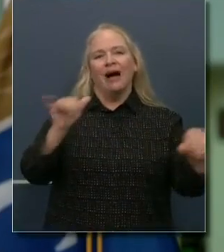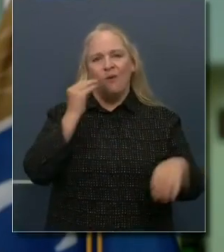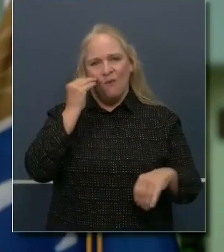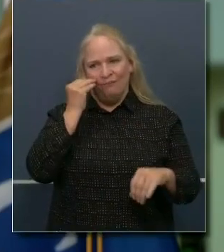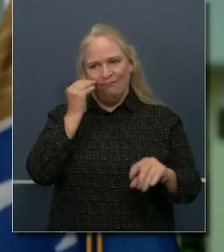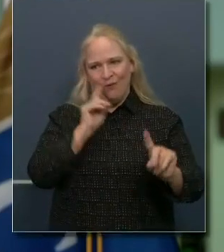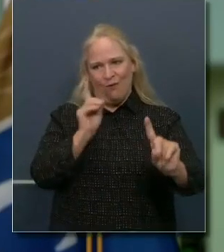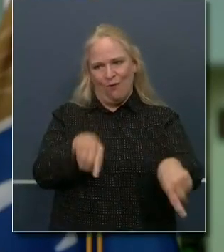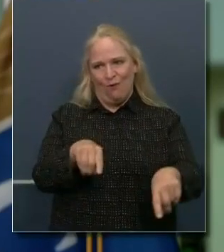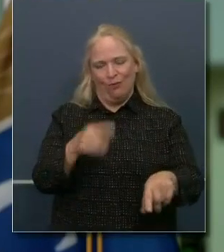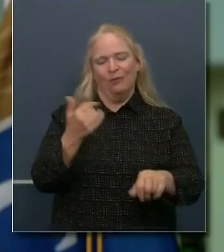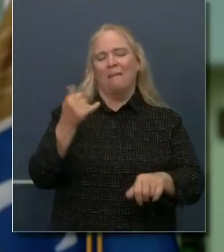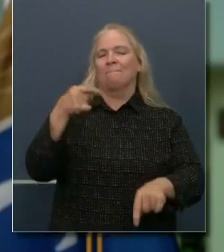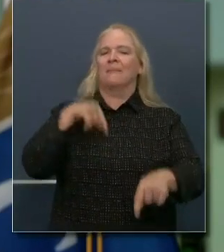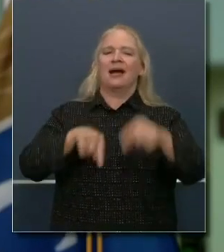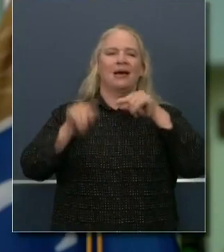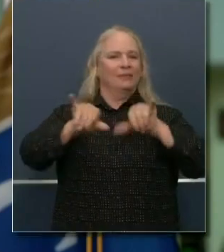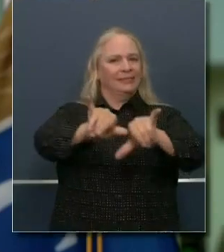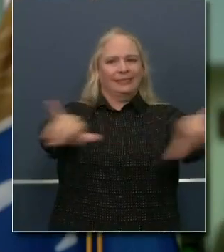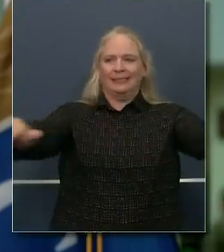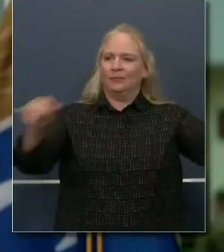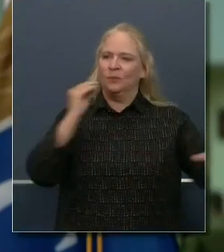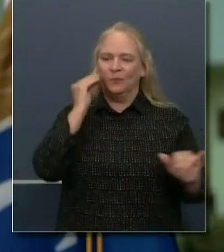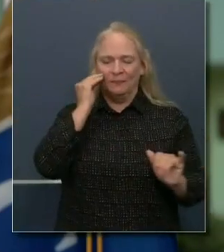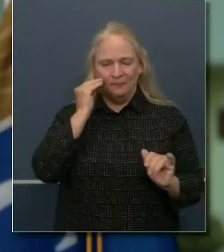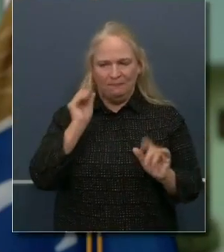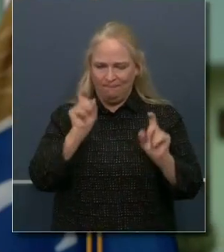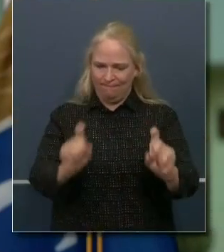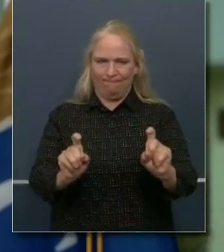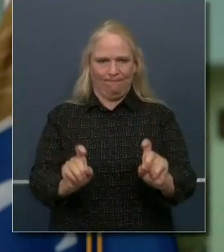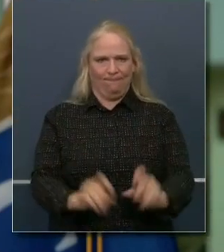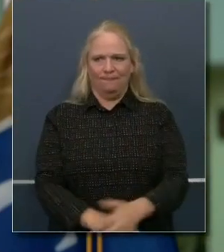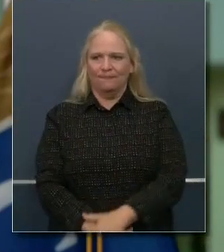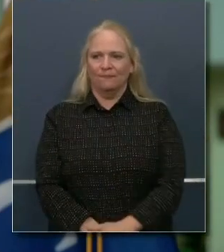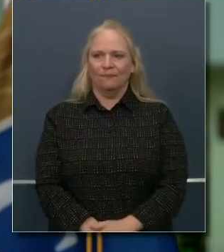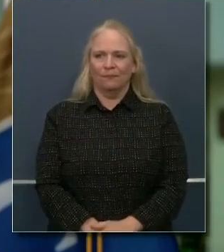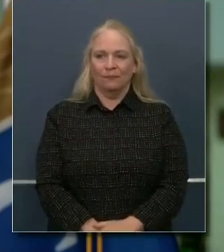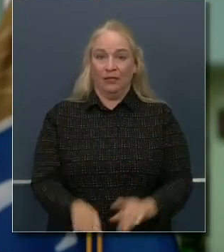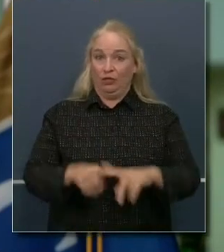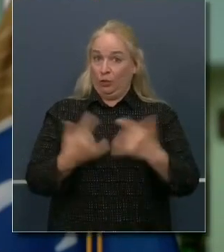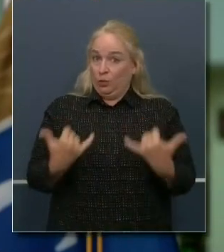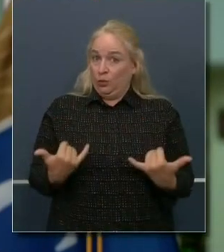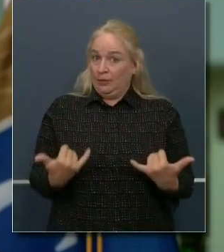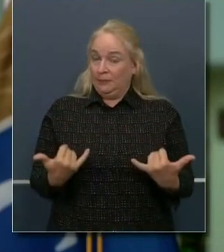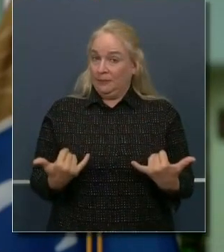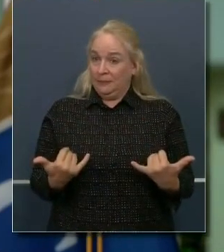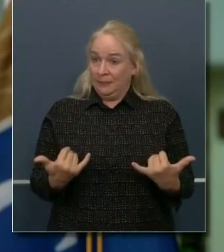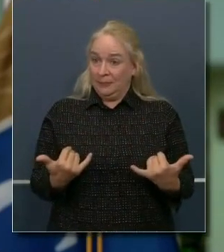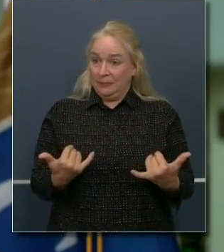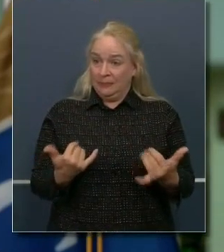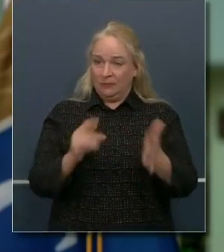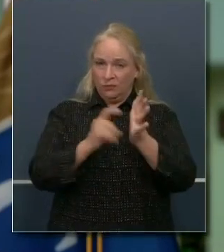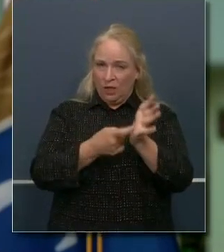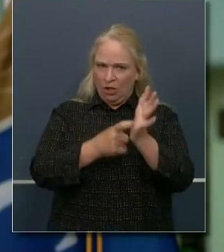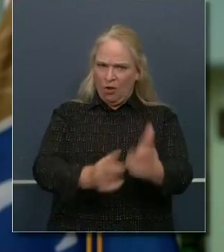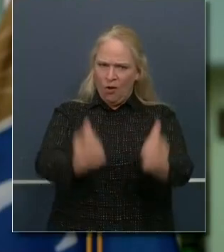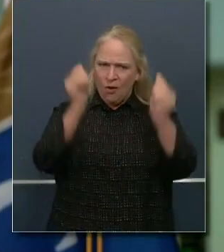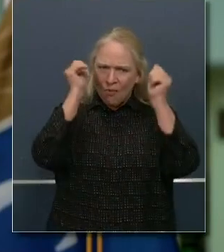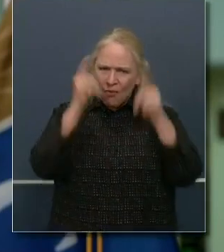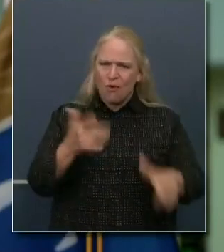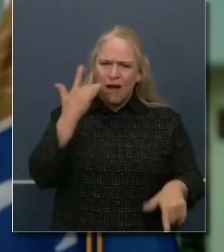California. We are now effectively, rather effective today, requiring all counties to close their indoor